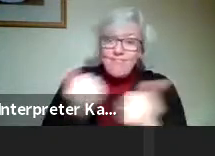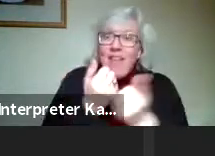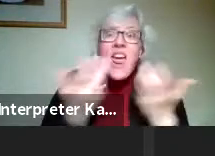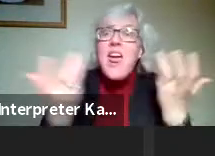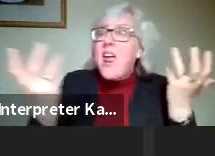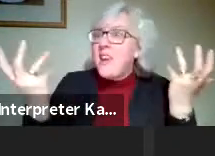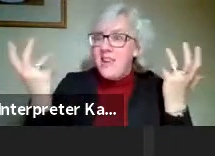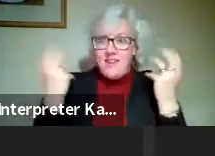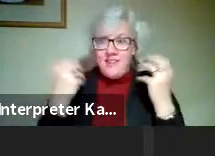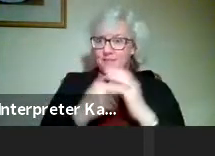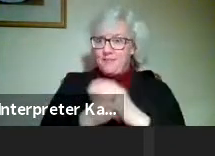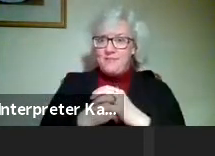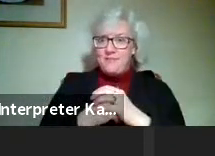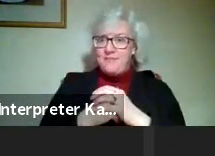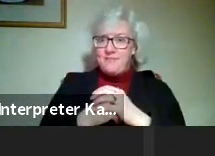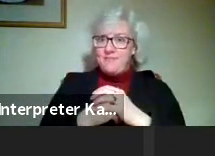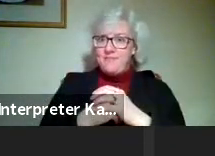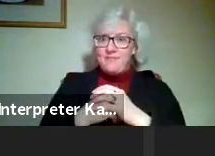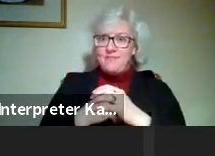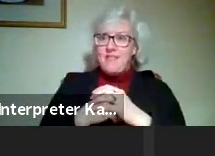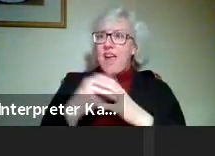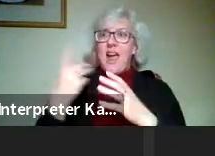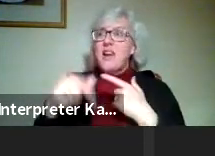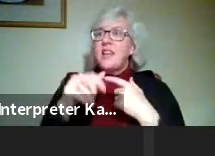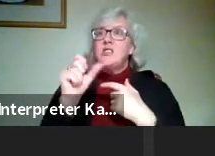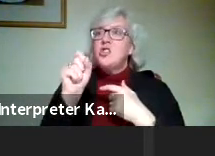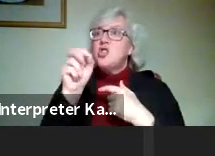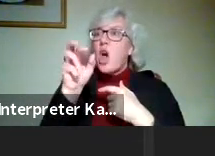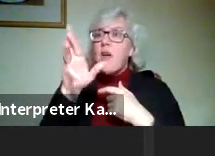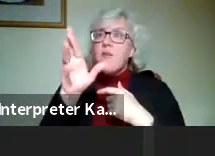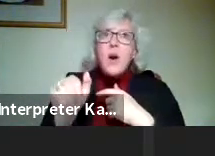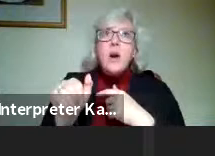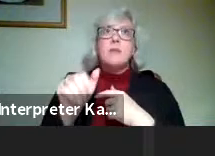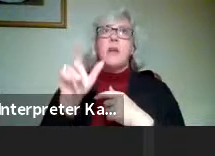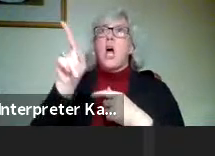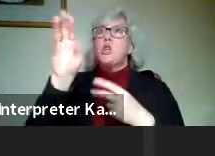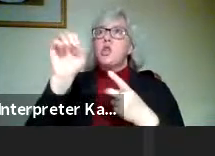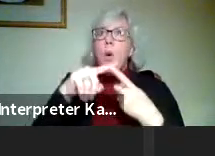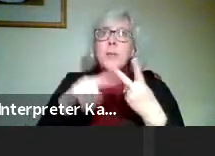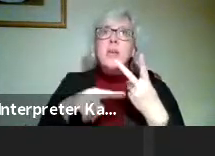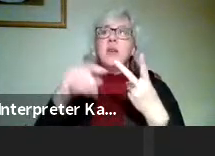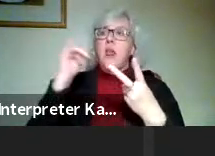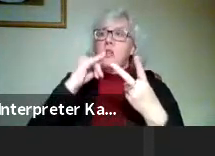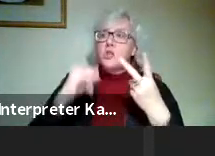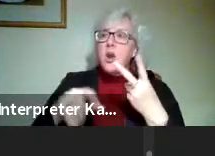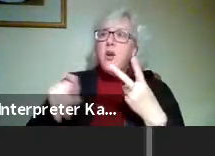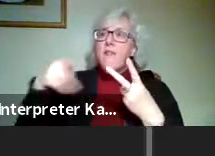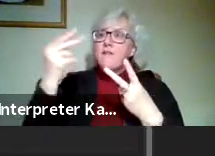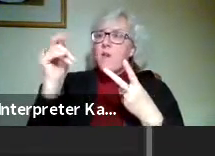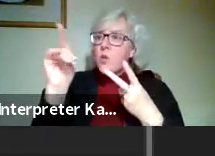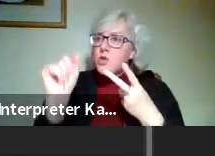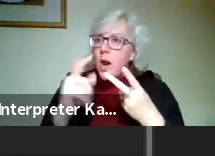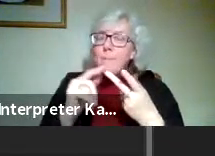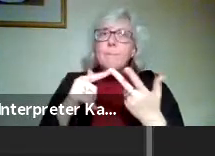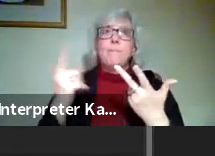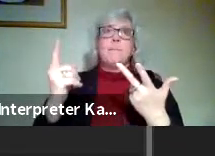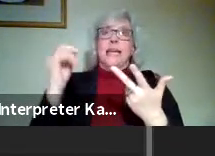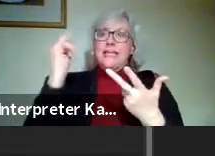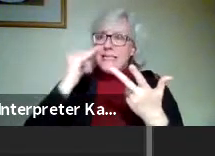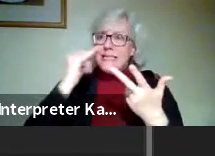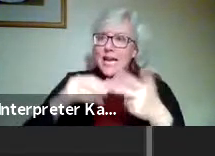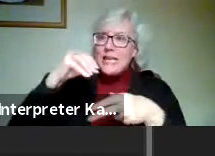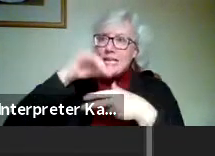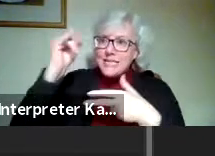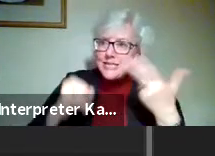of our primary pieces of software, such as Adobe Illustrator, Adobe Photoshop, InDesign. Students